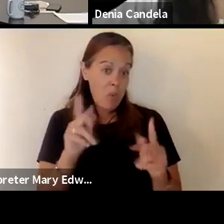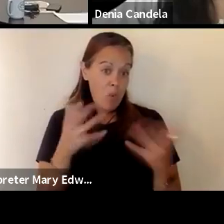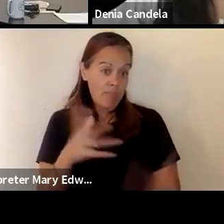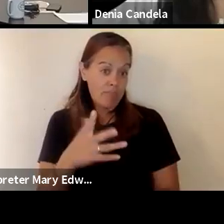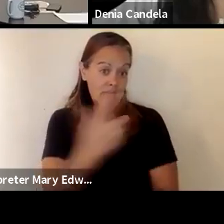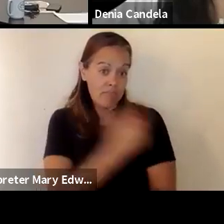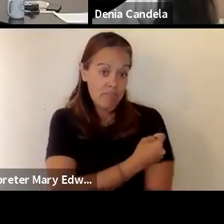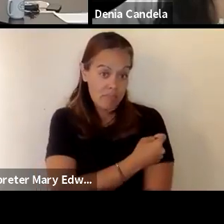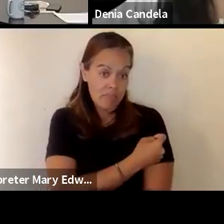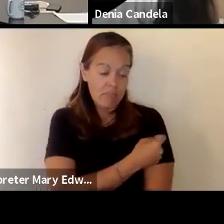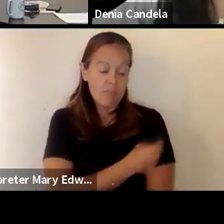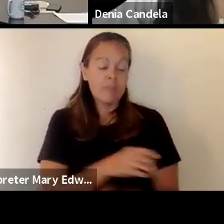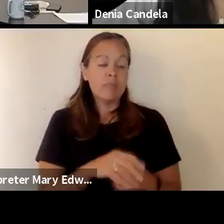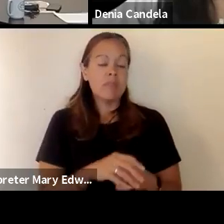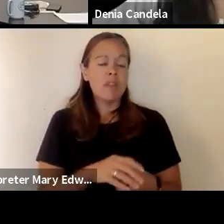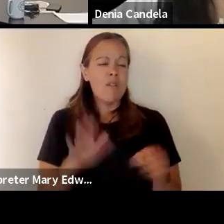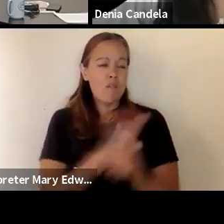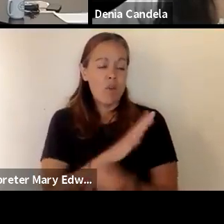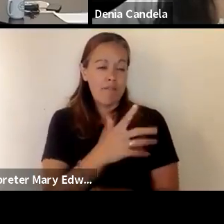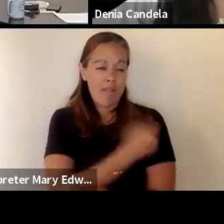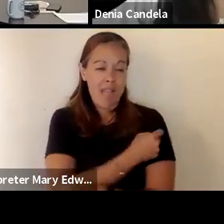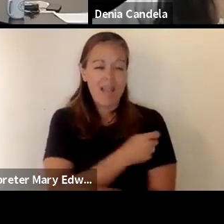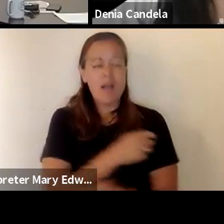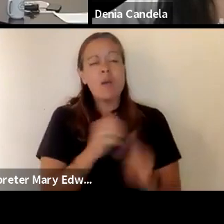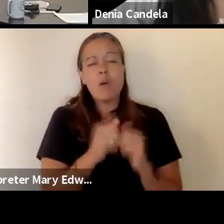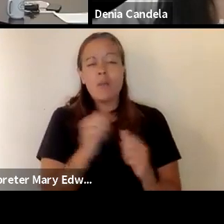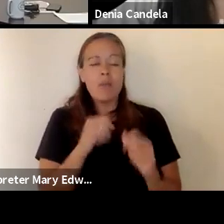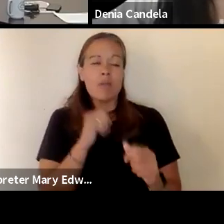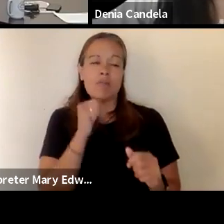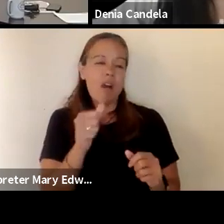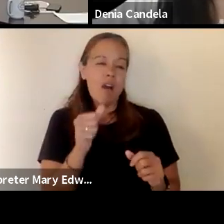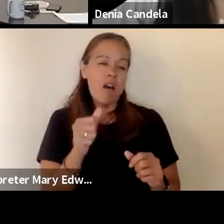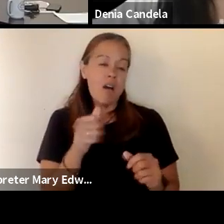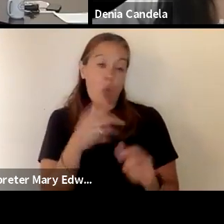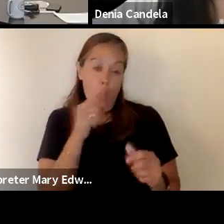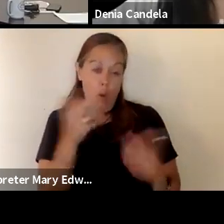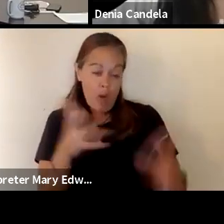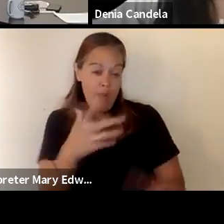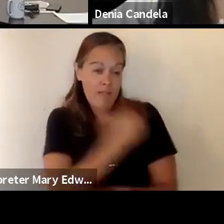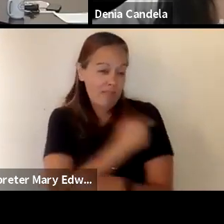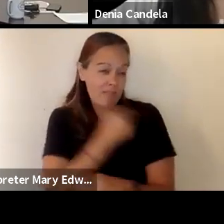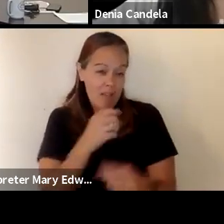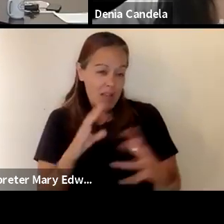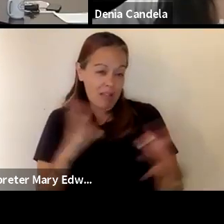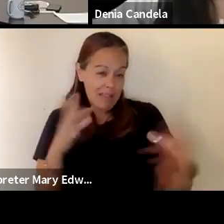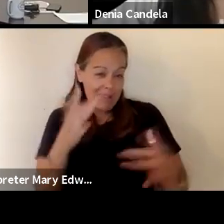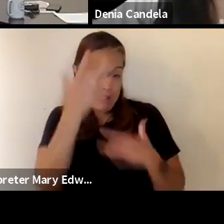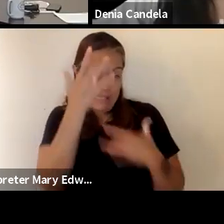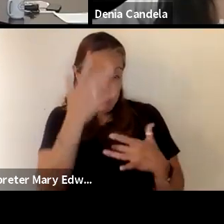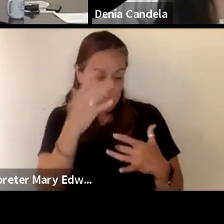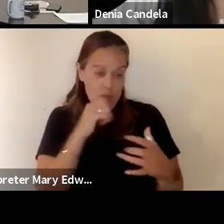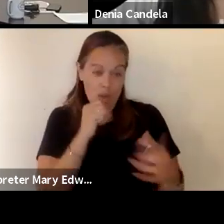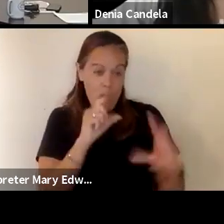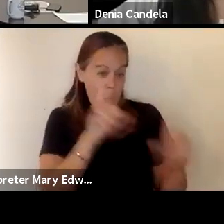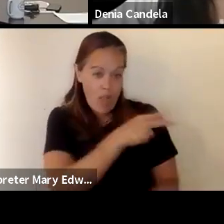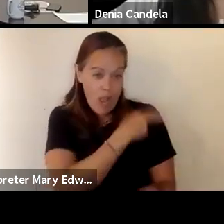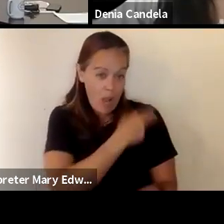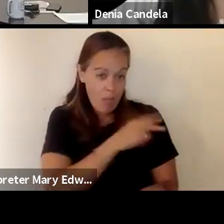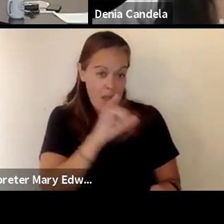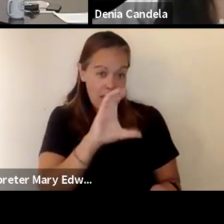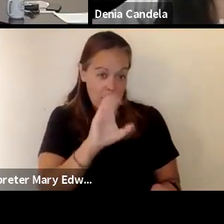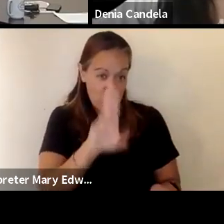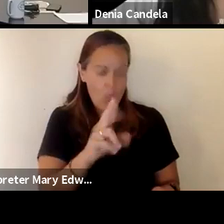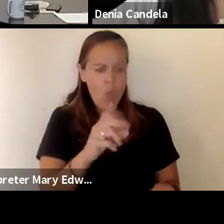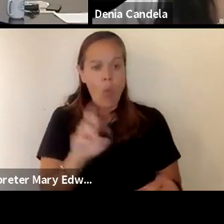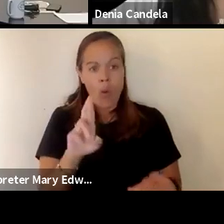generally people who are fully vaccinated are not getting as sick and ending up in the hospital or the icu uh or of course